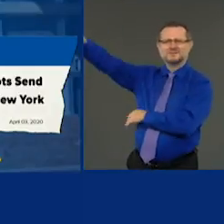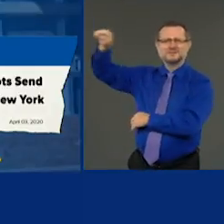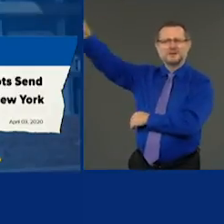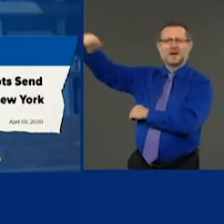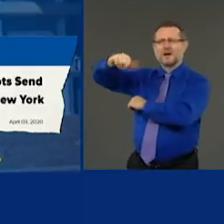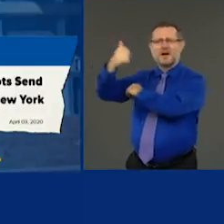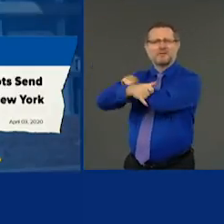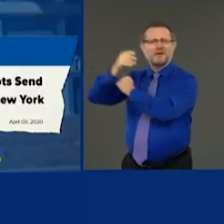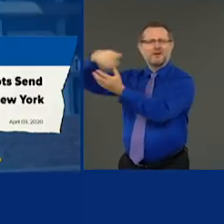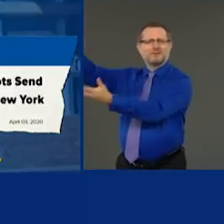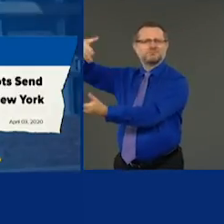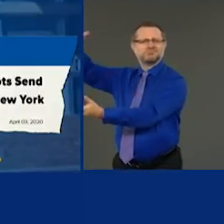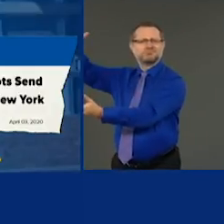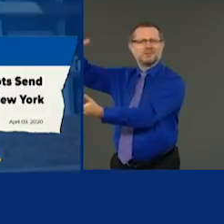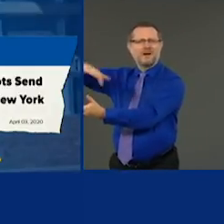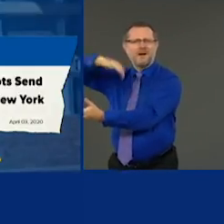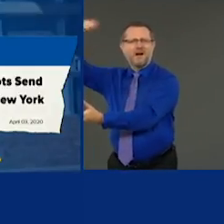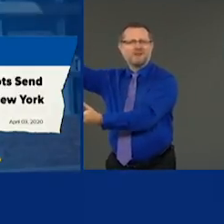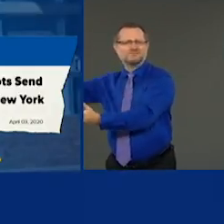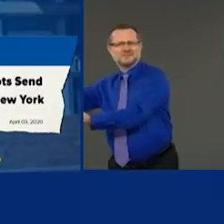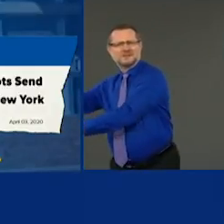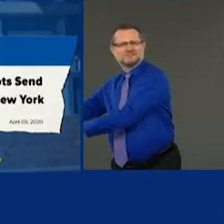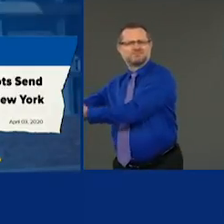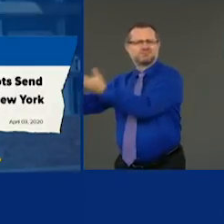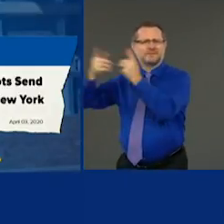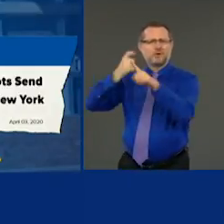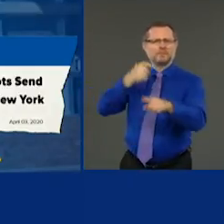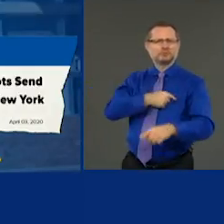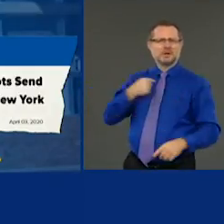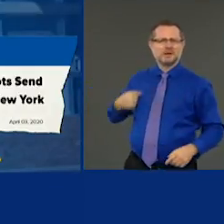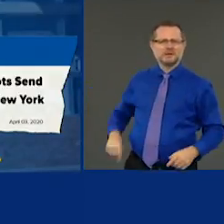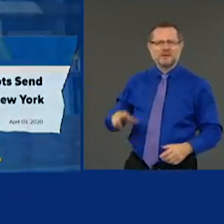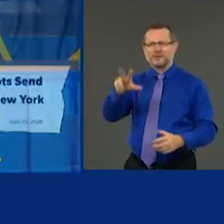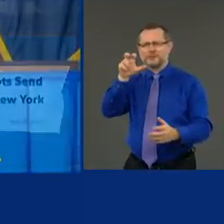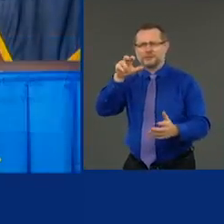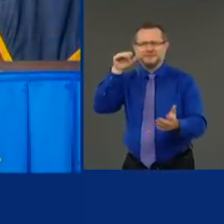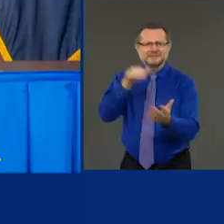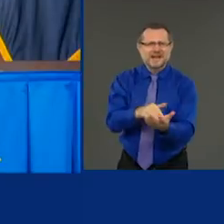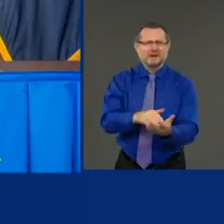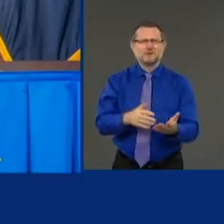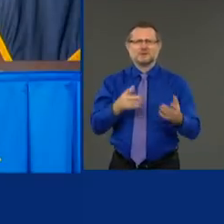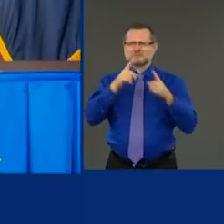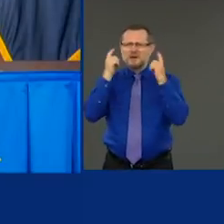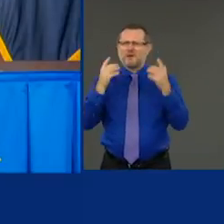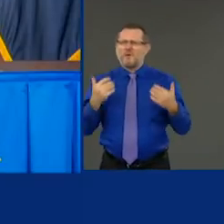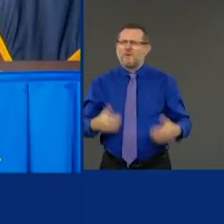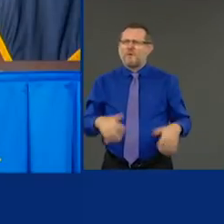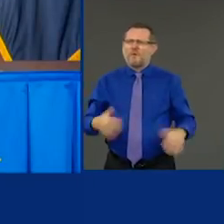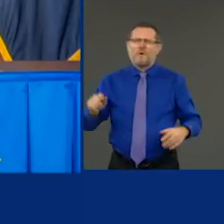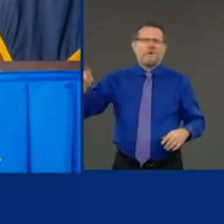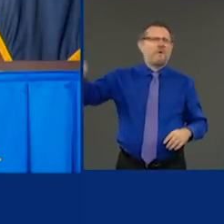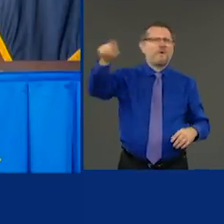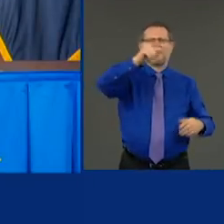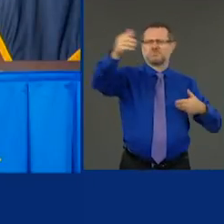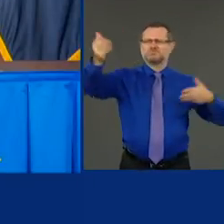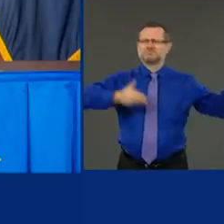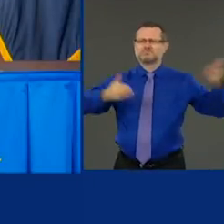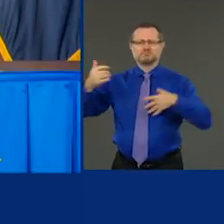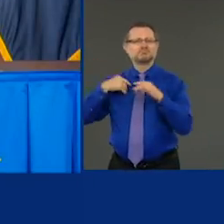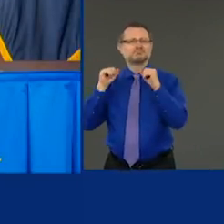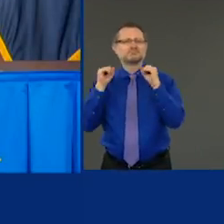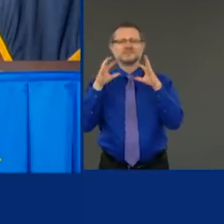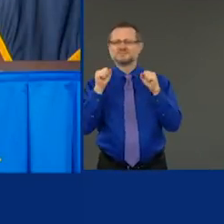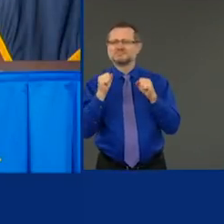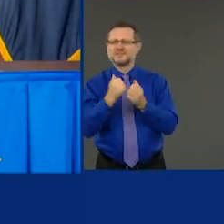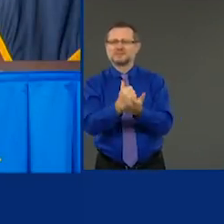and put PPE on the plane from China for us. I mean, people just did amazing things. I said